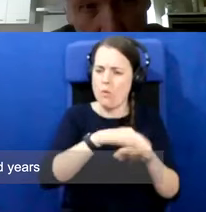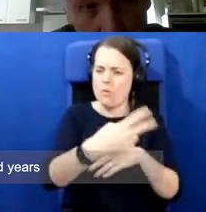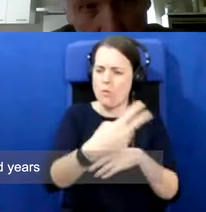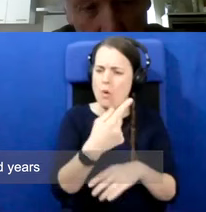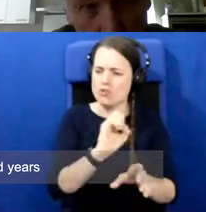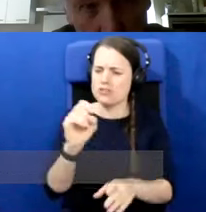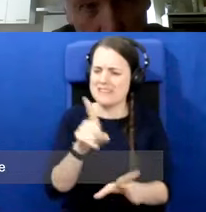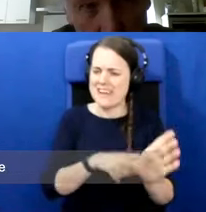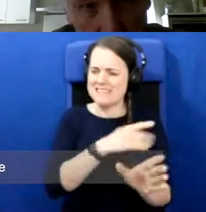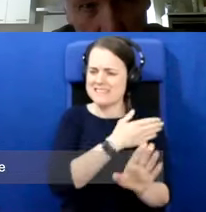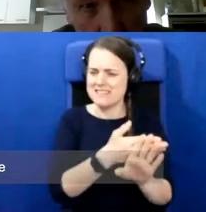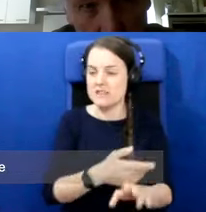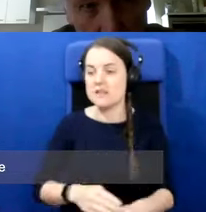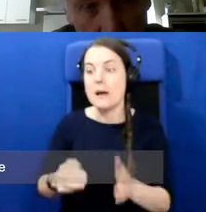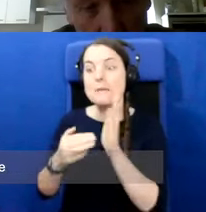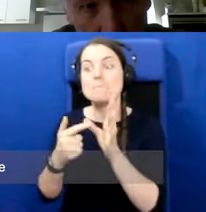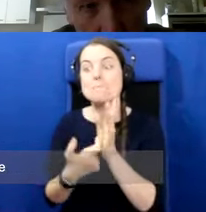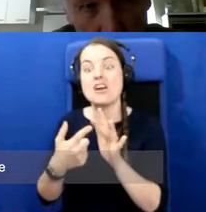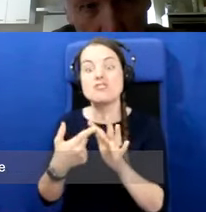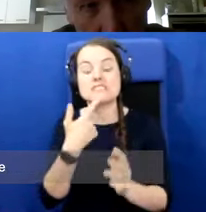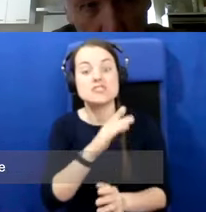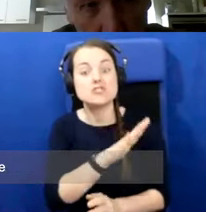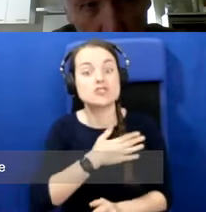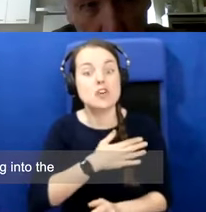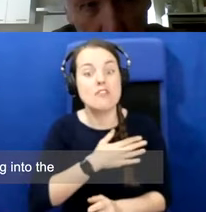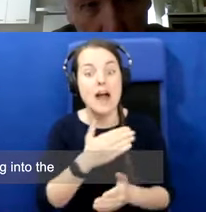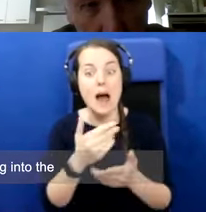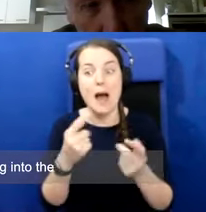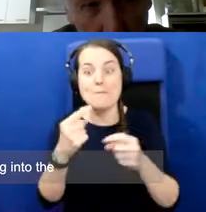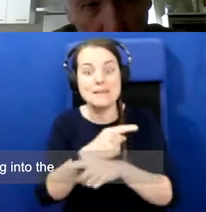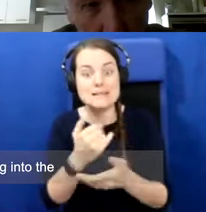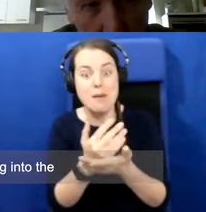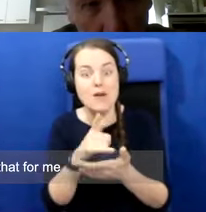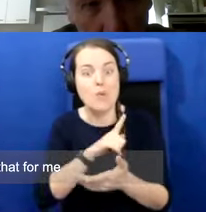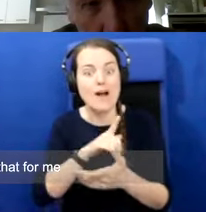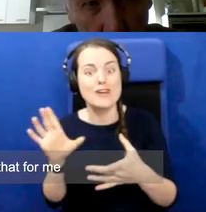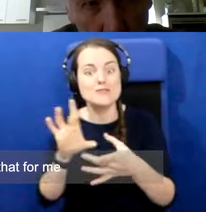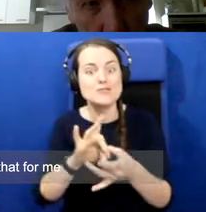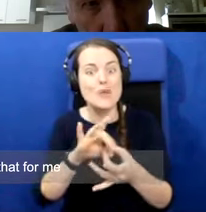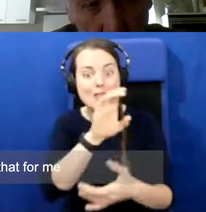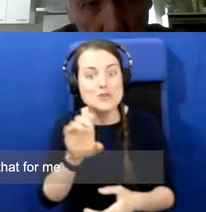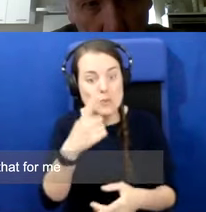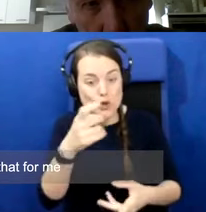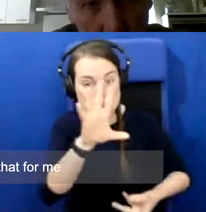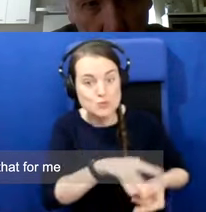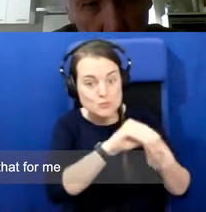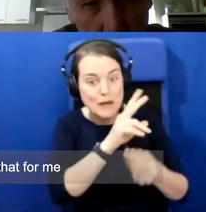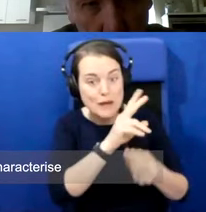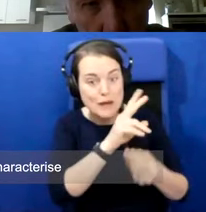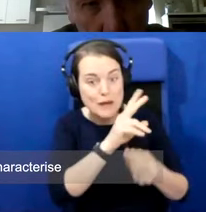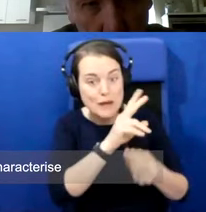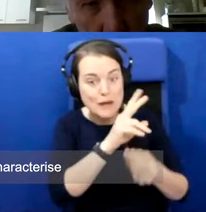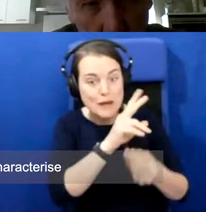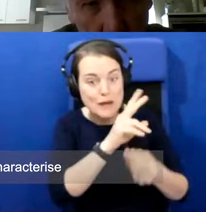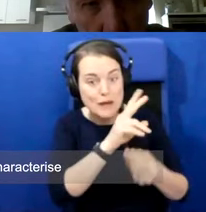Um, sorry, I, I, just missed the, uh, the part of that, I was coming into the Zoom. Could you just rephrase that for me? Sure. I just wonder how you would